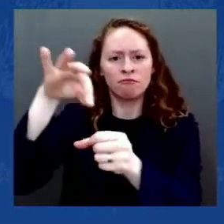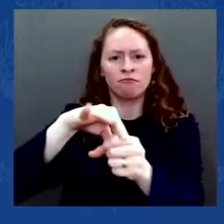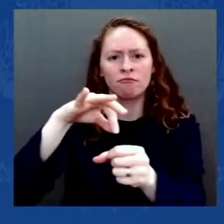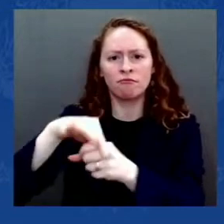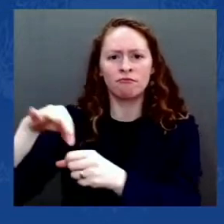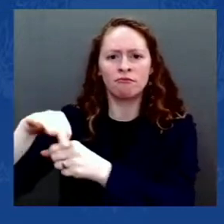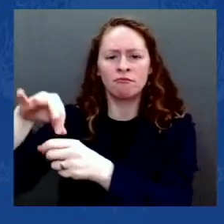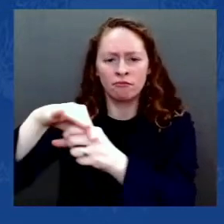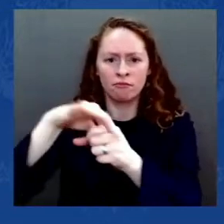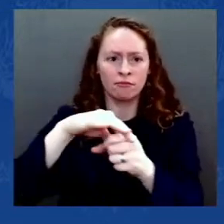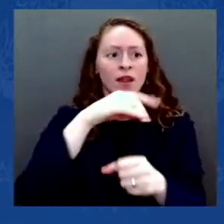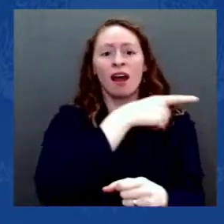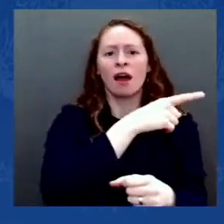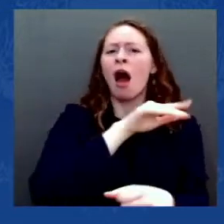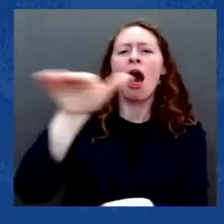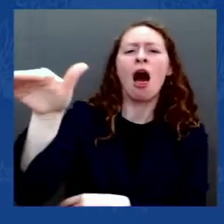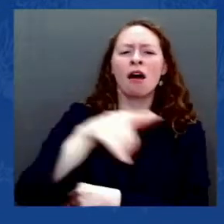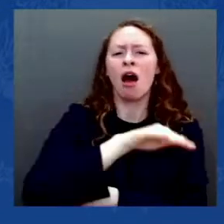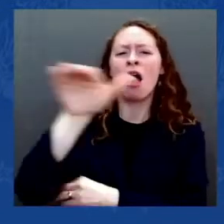same ballot.